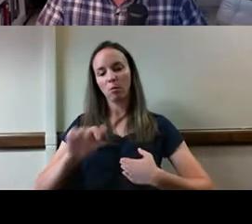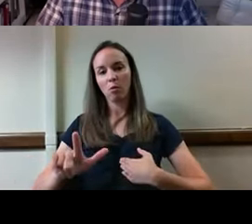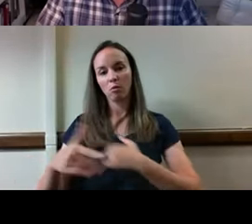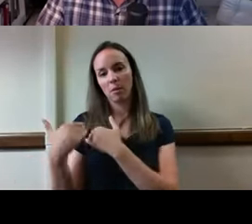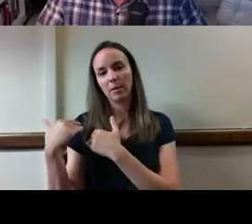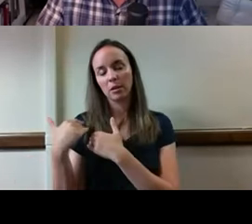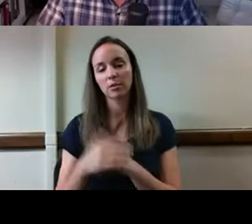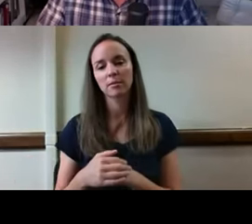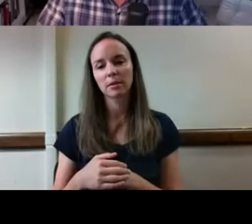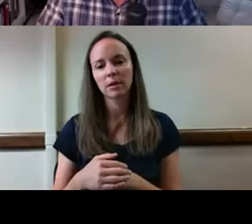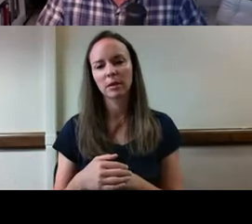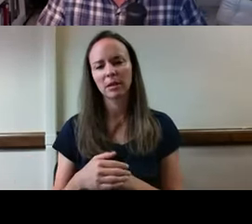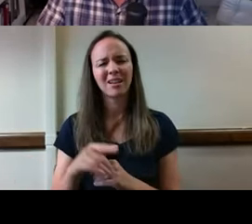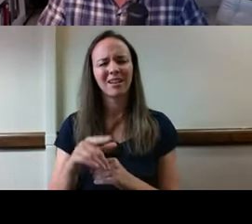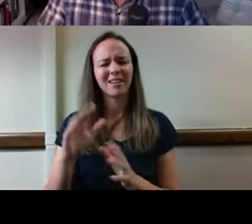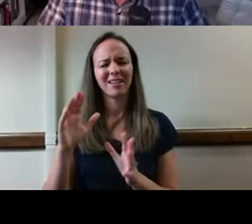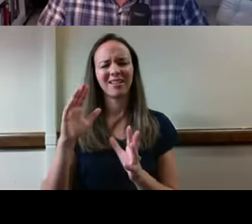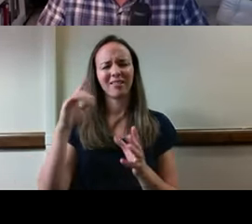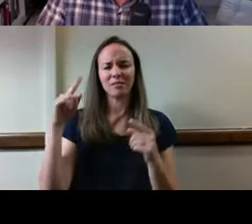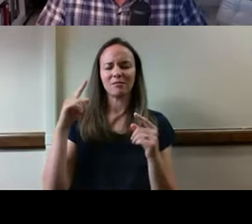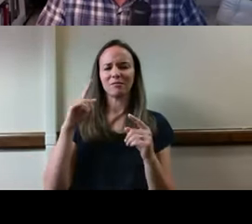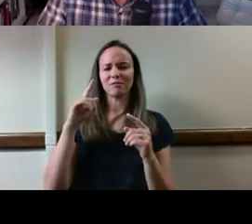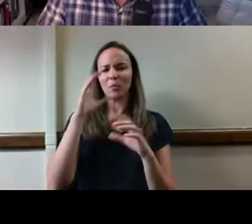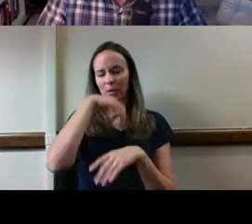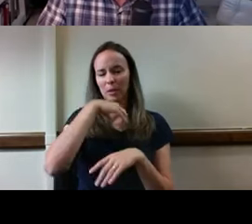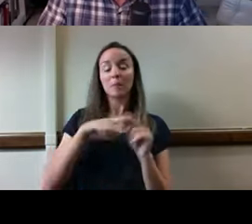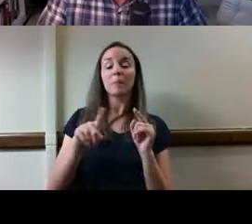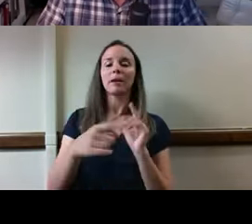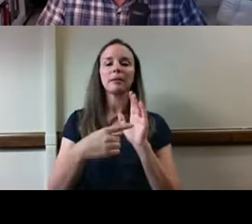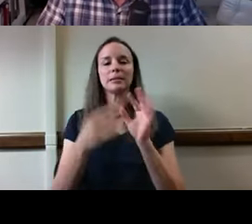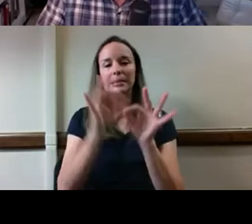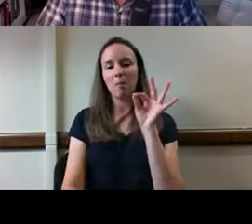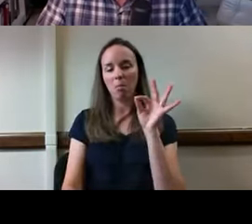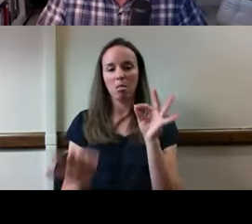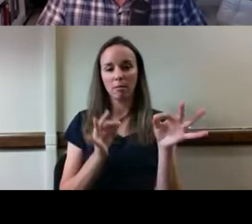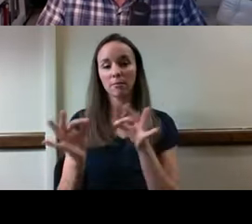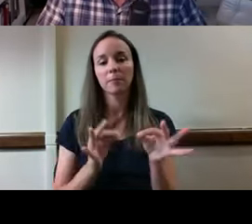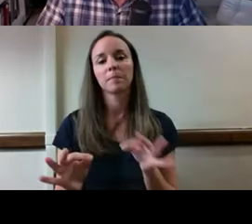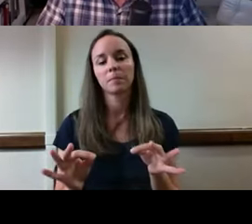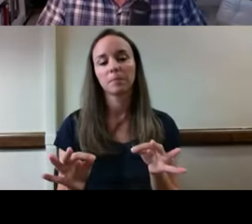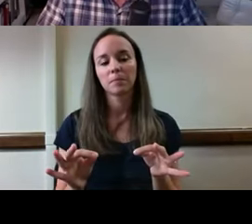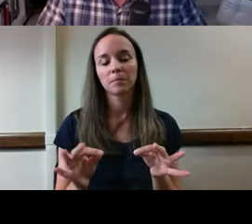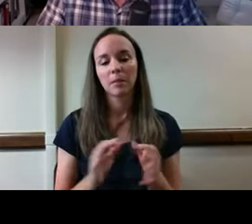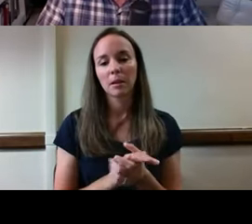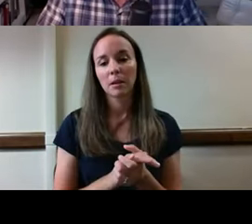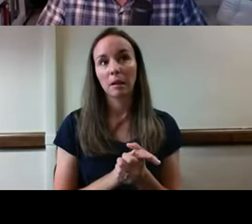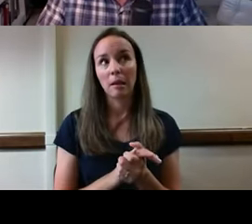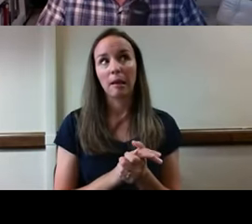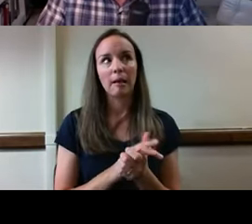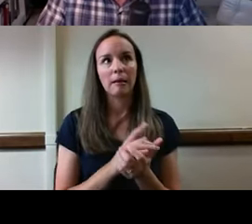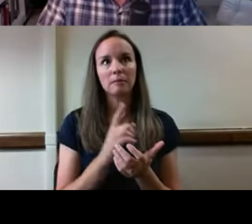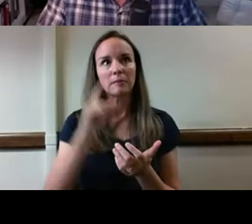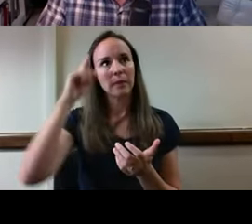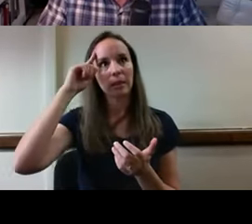This sounds a little squirrely to talk about, but a very simple way to understand it as an example, probably the most horrific